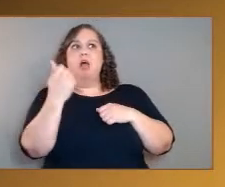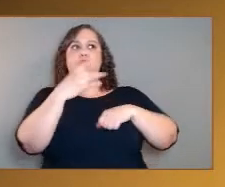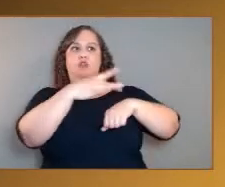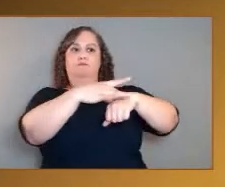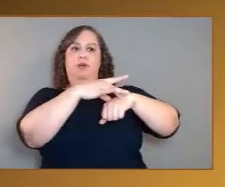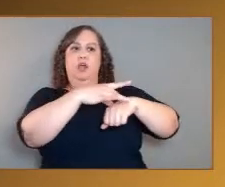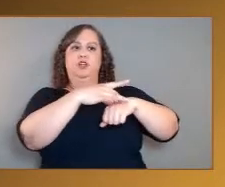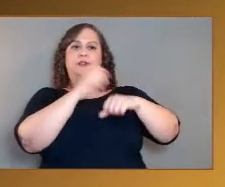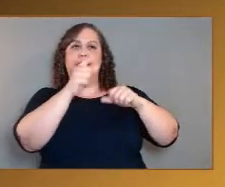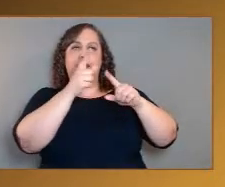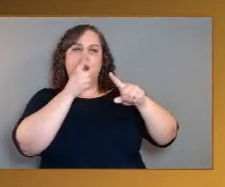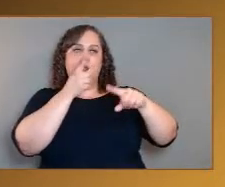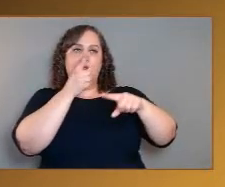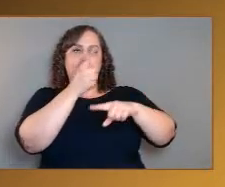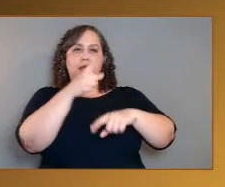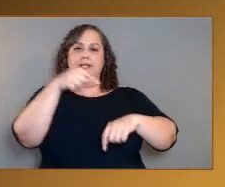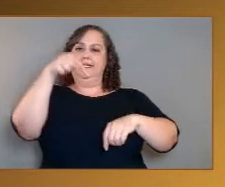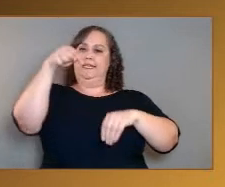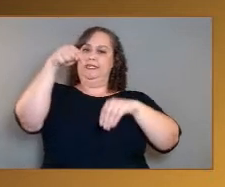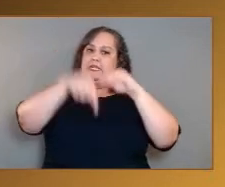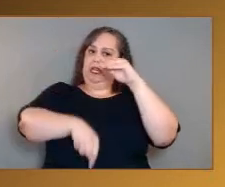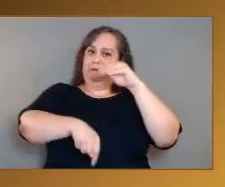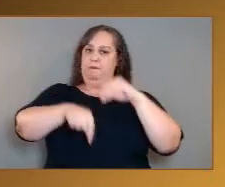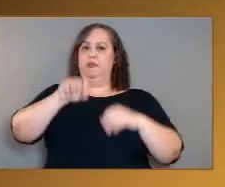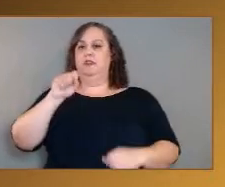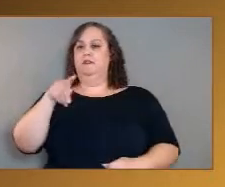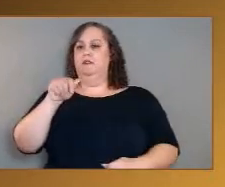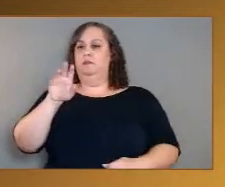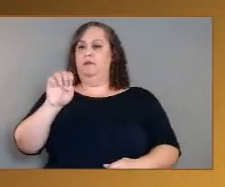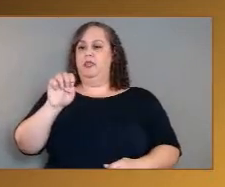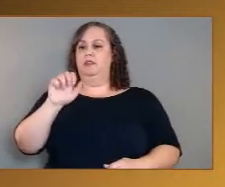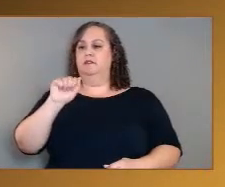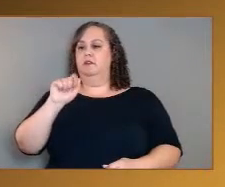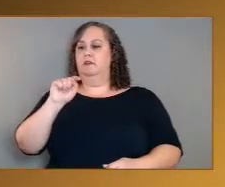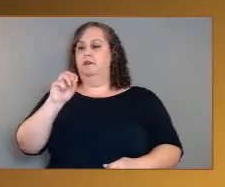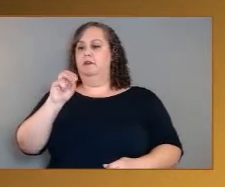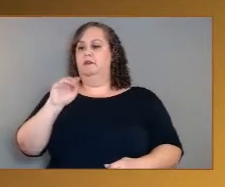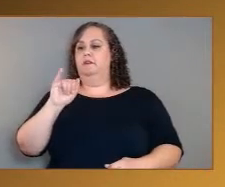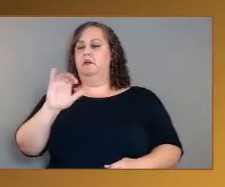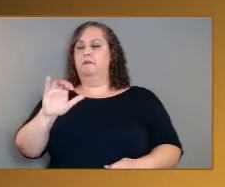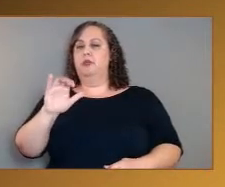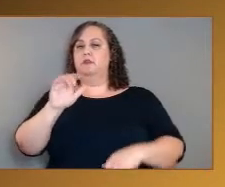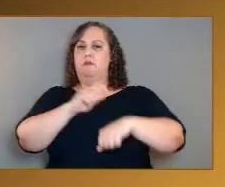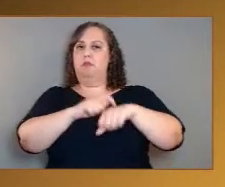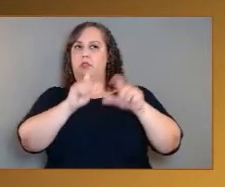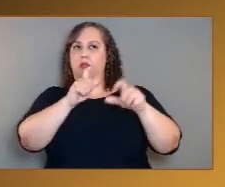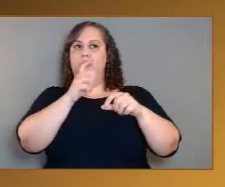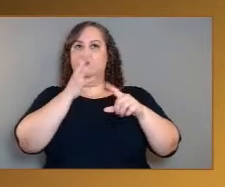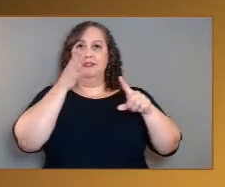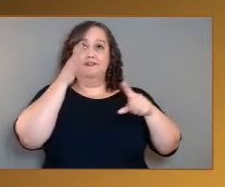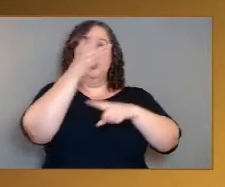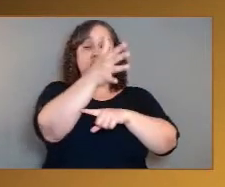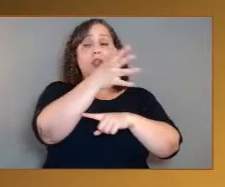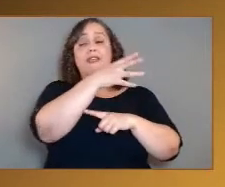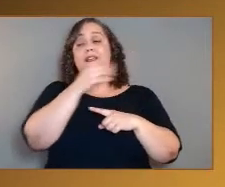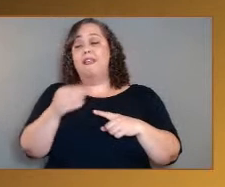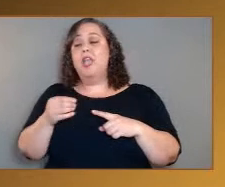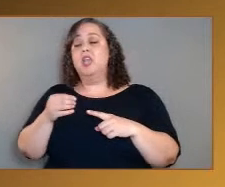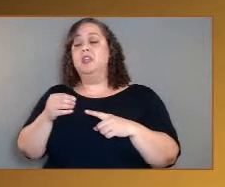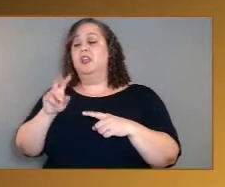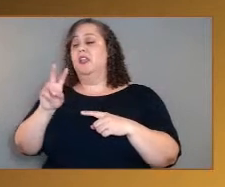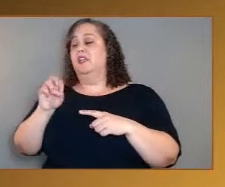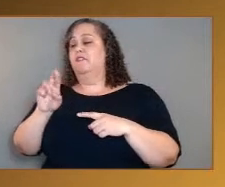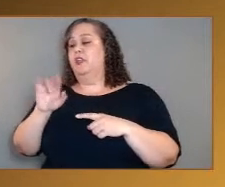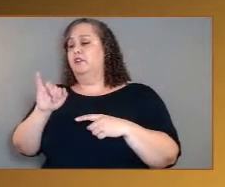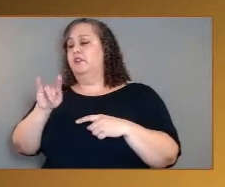space atomic clock in the future. And you know, Veritas has a lot of excess launch mass. So it's entirely possible